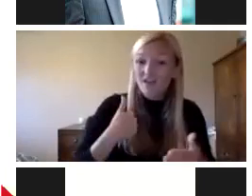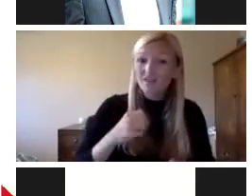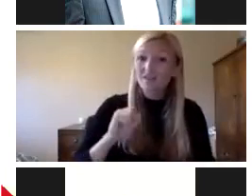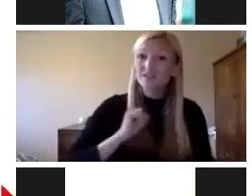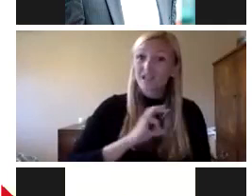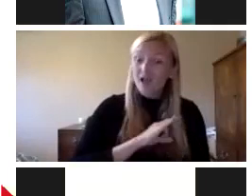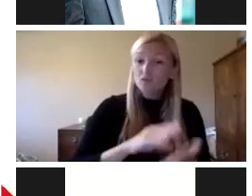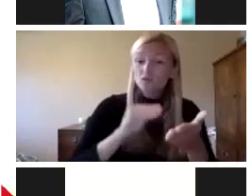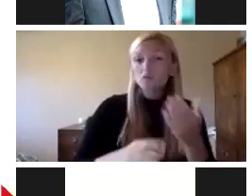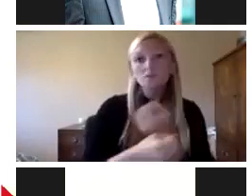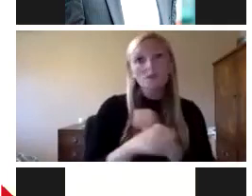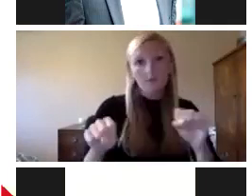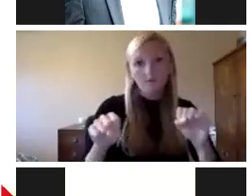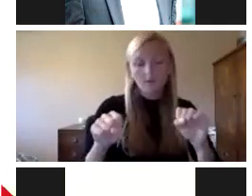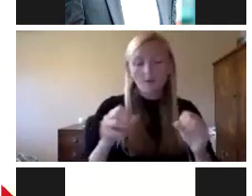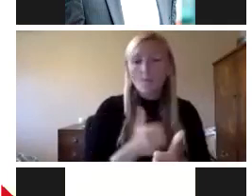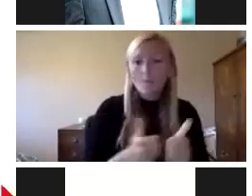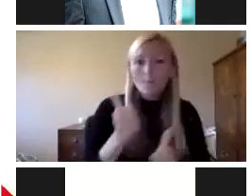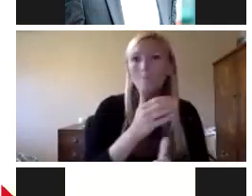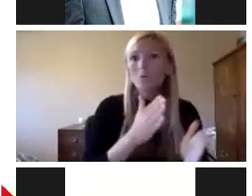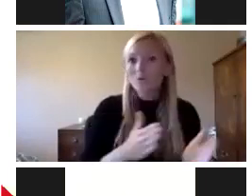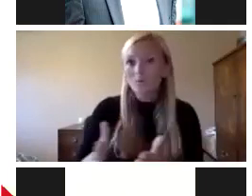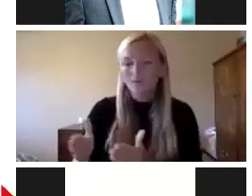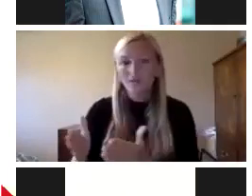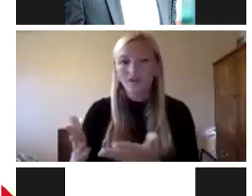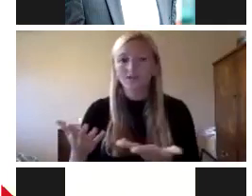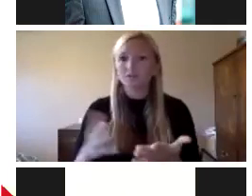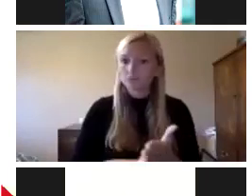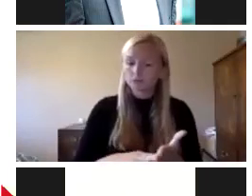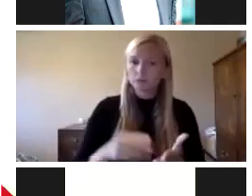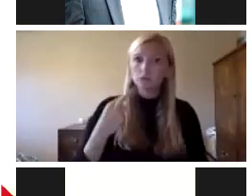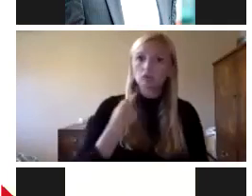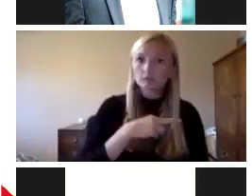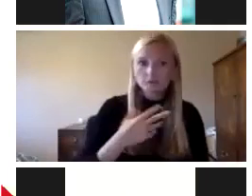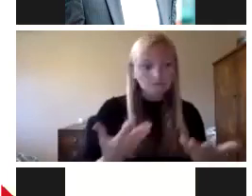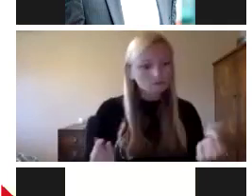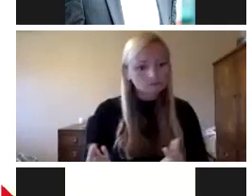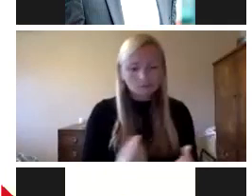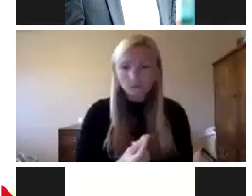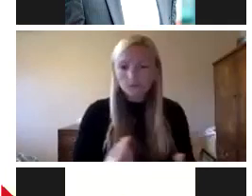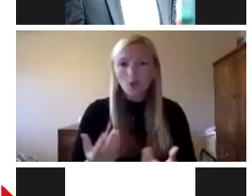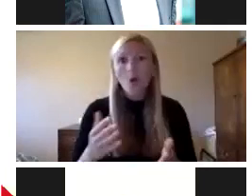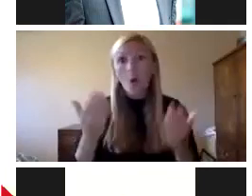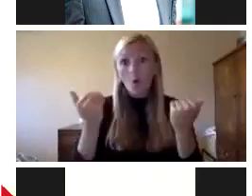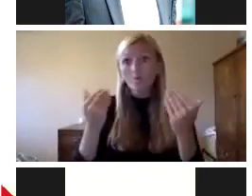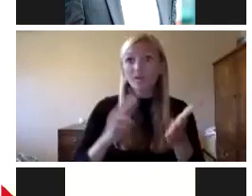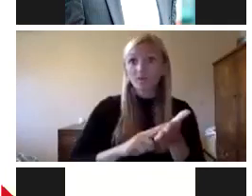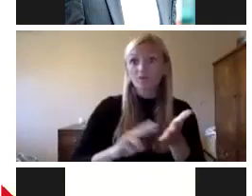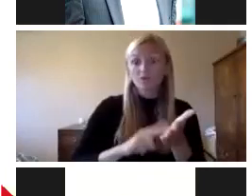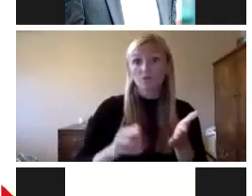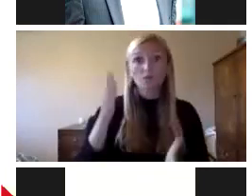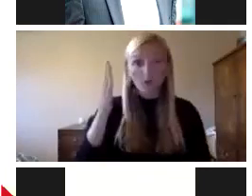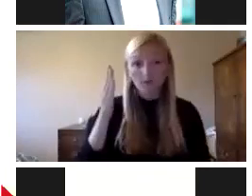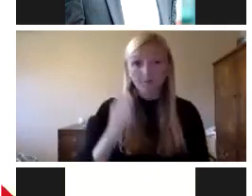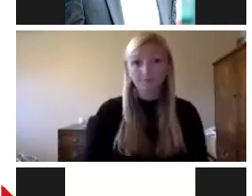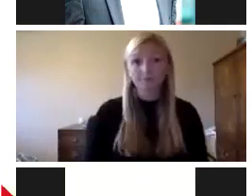of those plans were backed up by risk mitigation assessments and strategy and hopefully were research driven. And as the